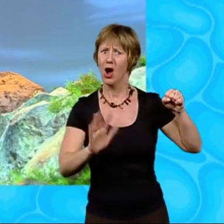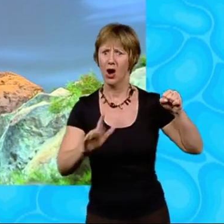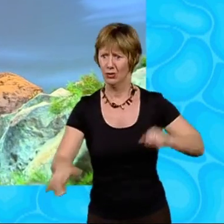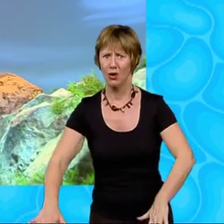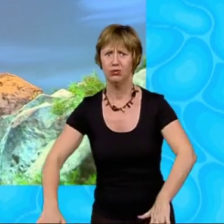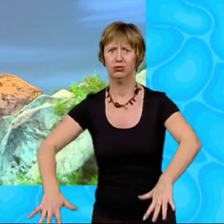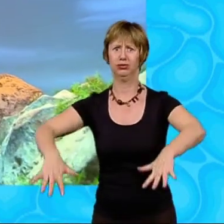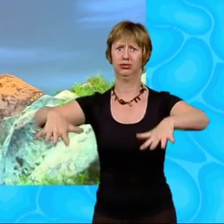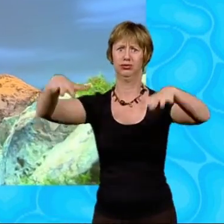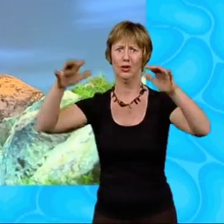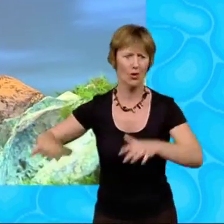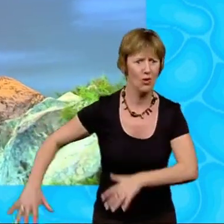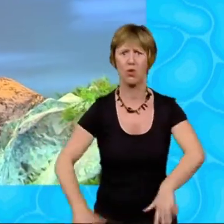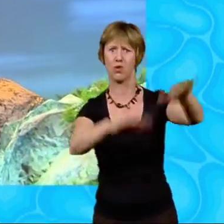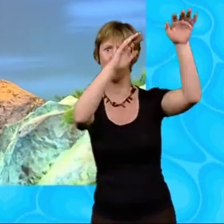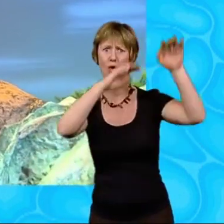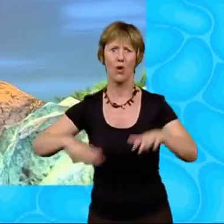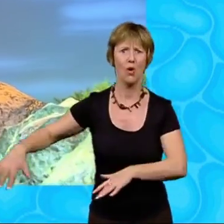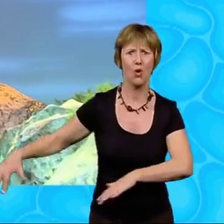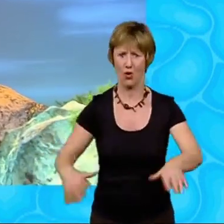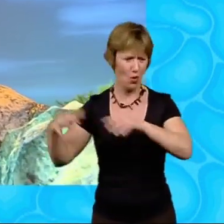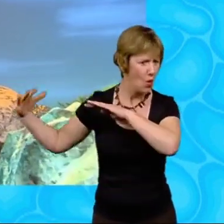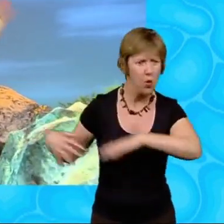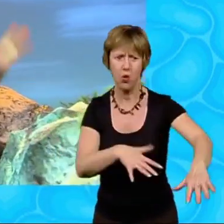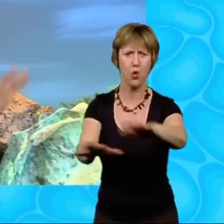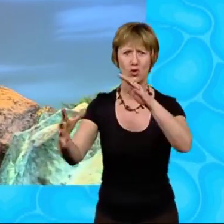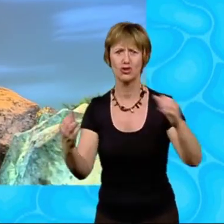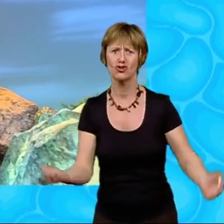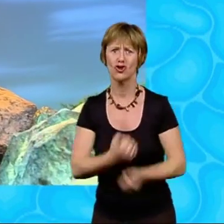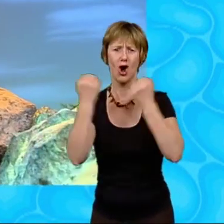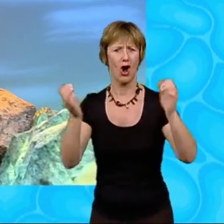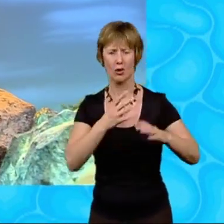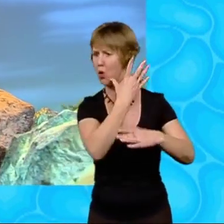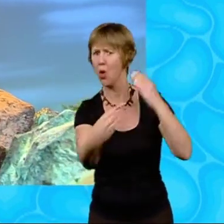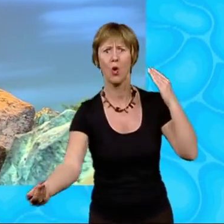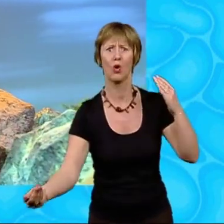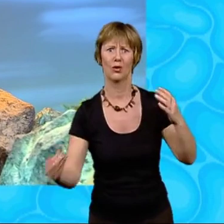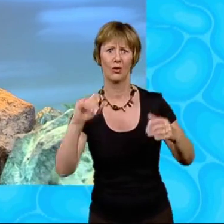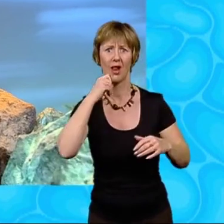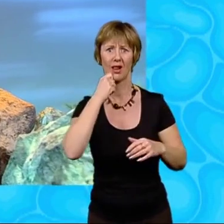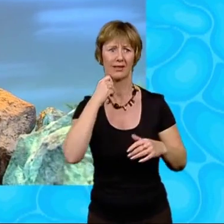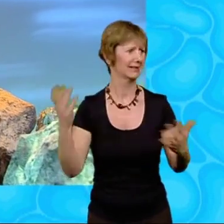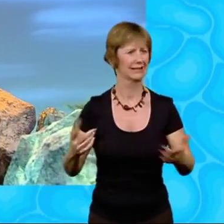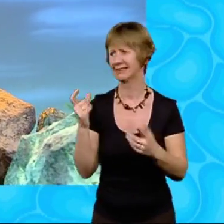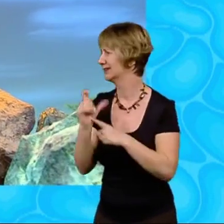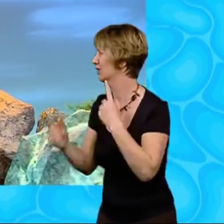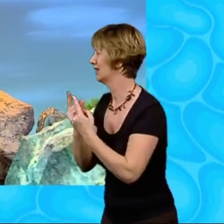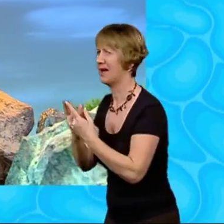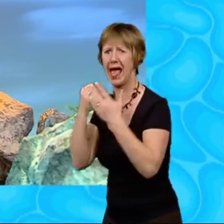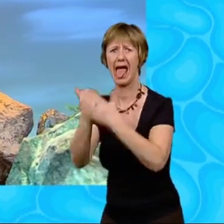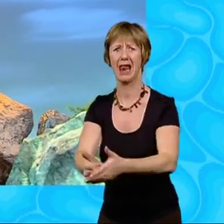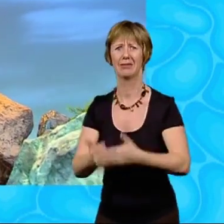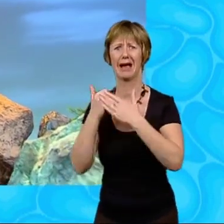tide is too fast and the current is too strong. You'd be swept away before you'd even reached her. Do something!